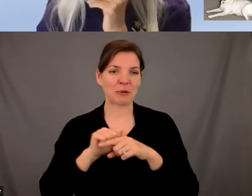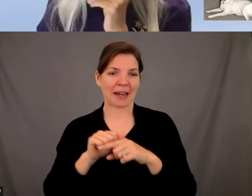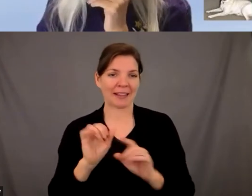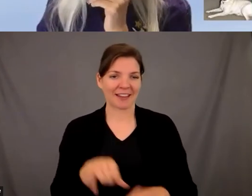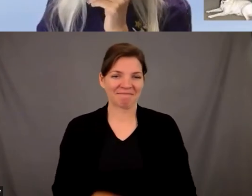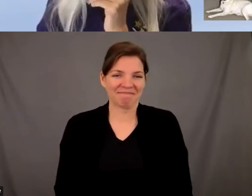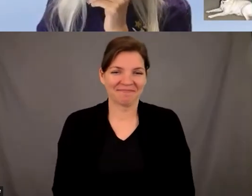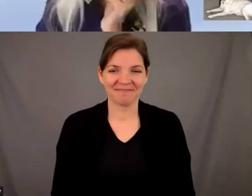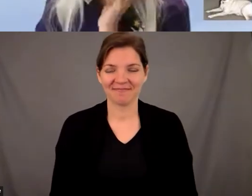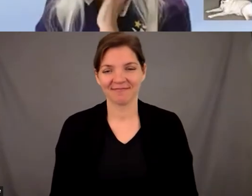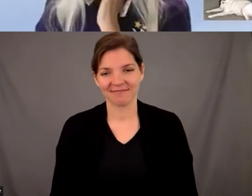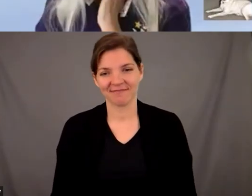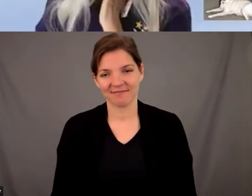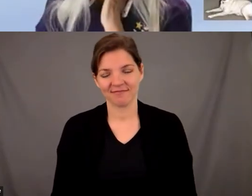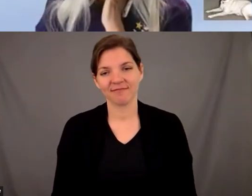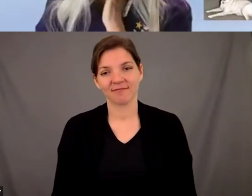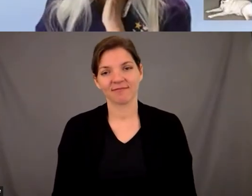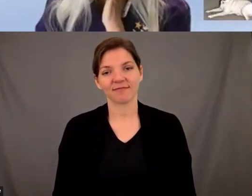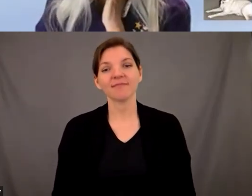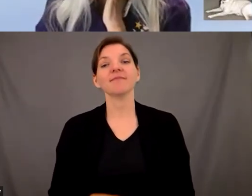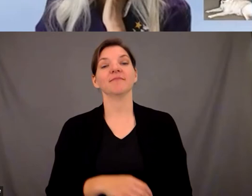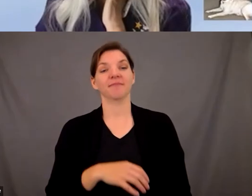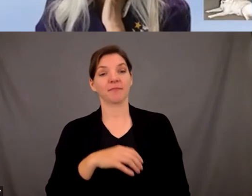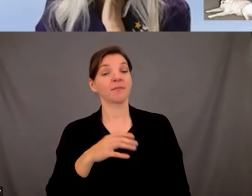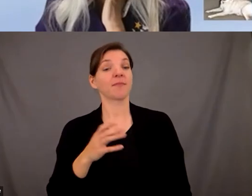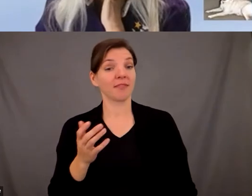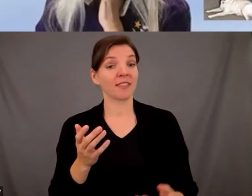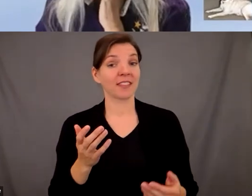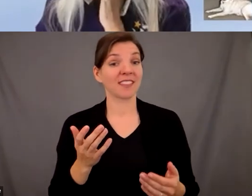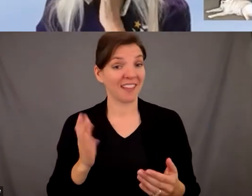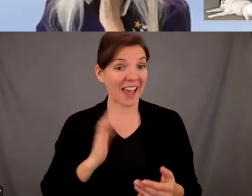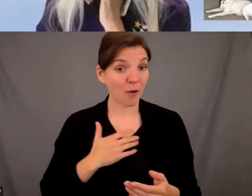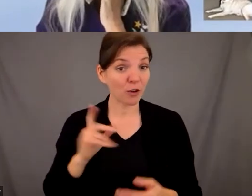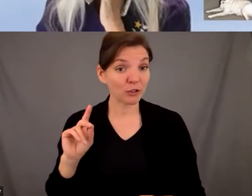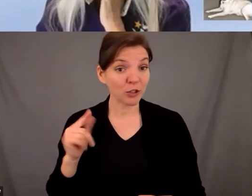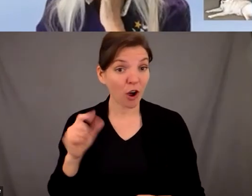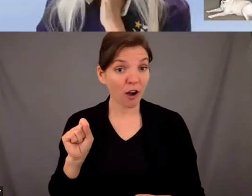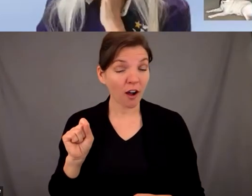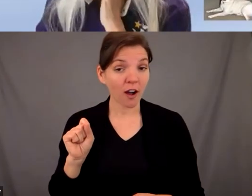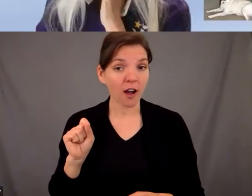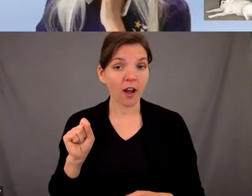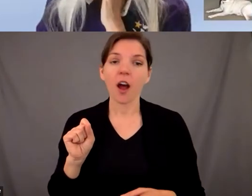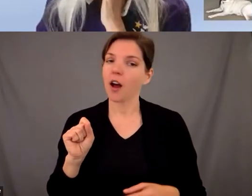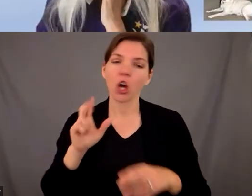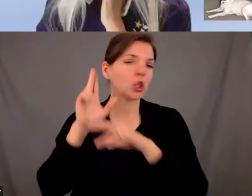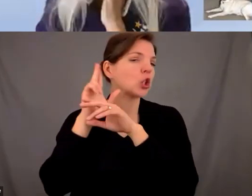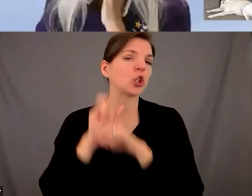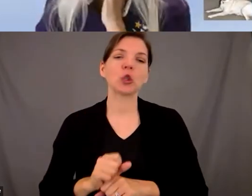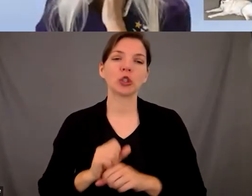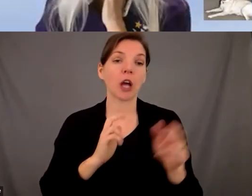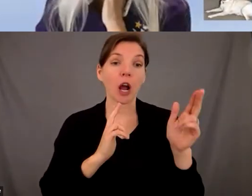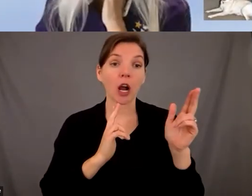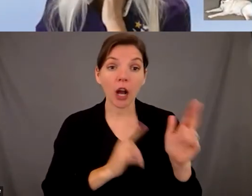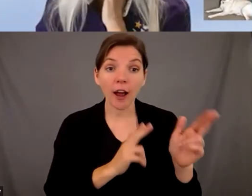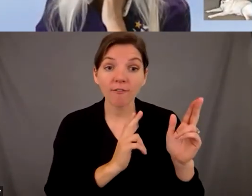we do our dogs are very much trained to be around gunfire fireworks because that is